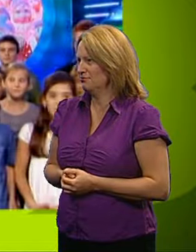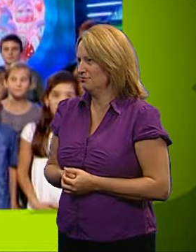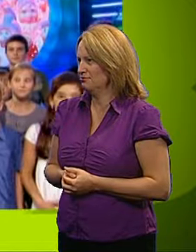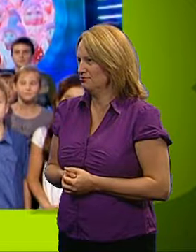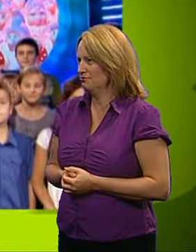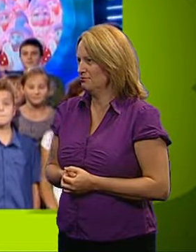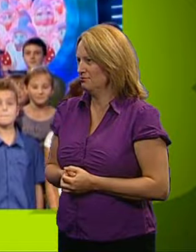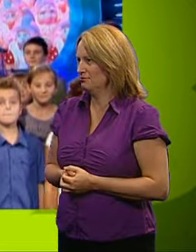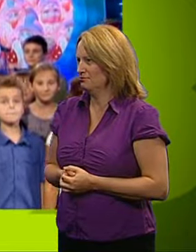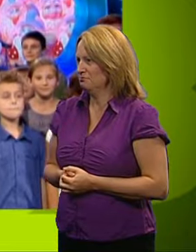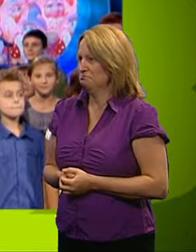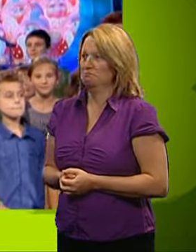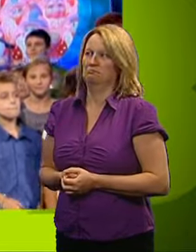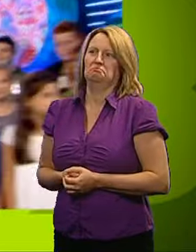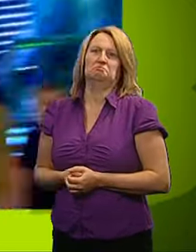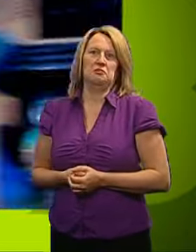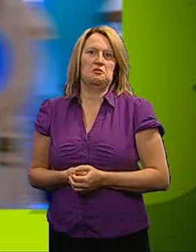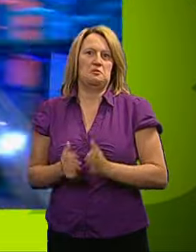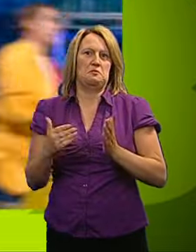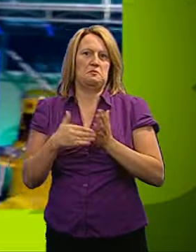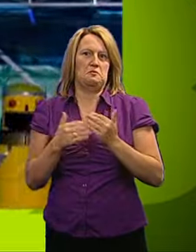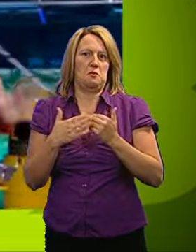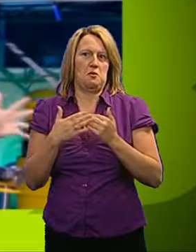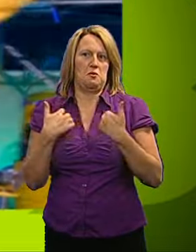In many sides, things get a bit sticky for my lab rats.